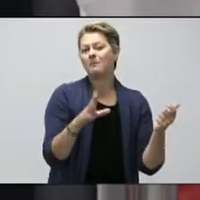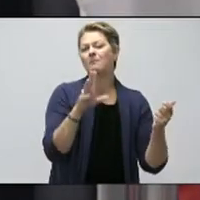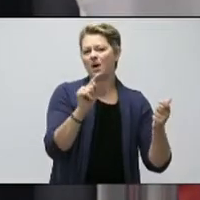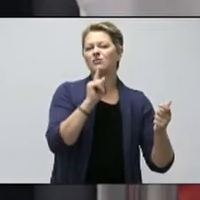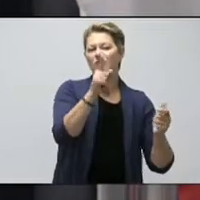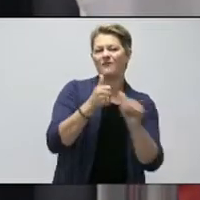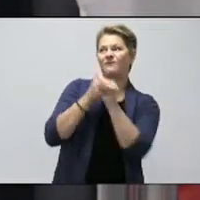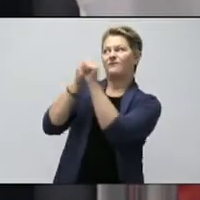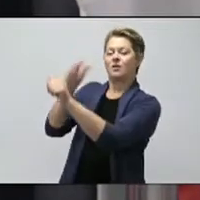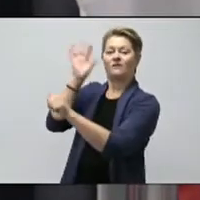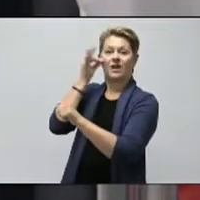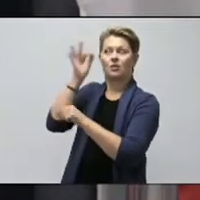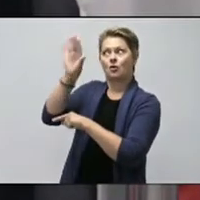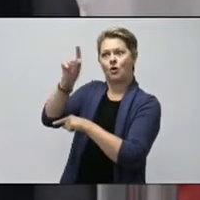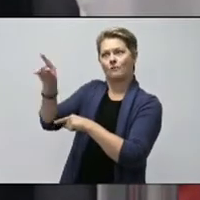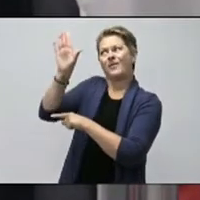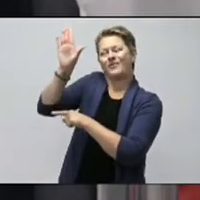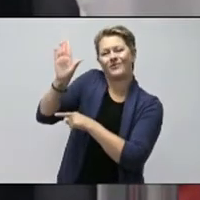government's approach.